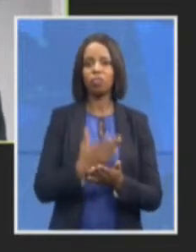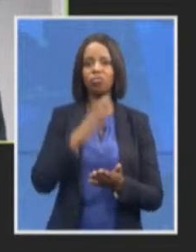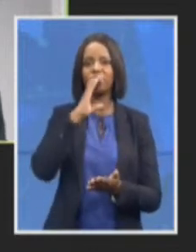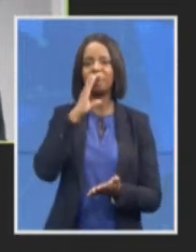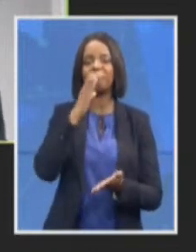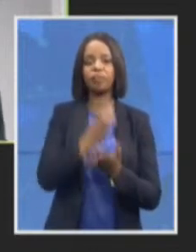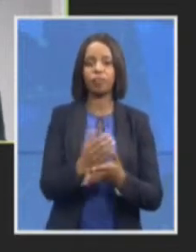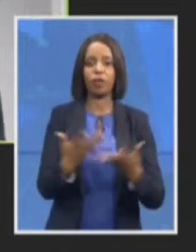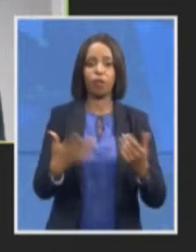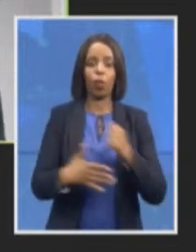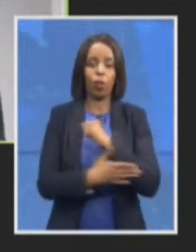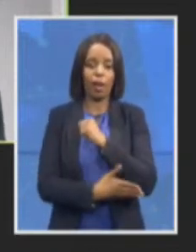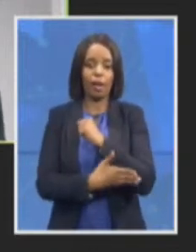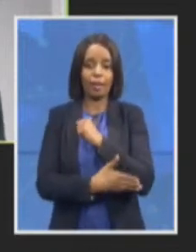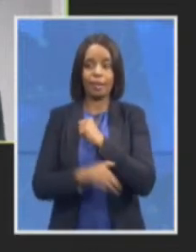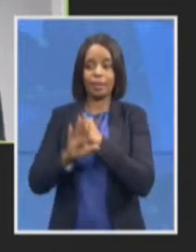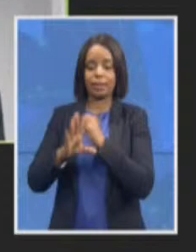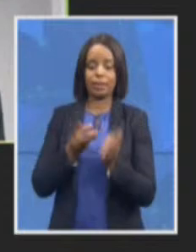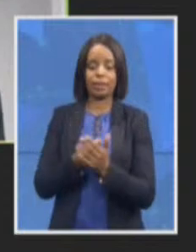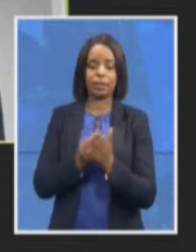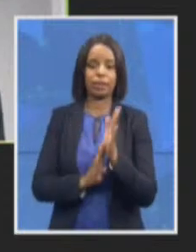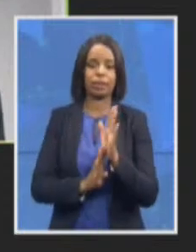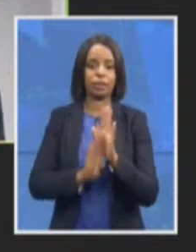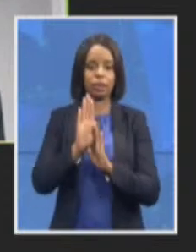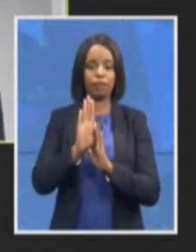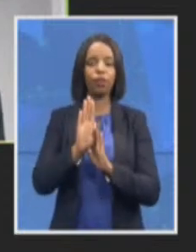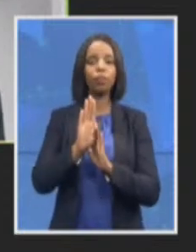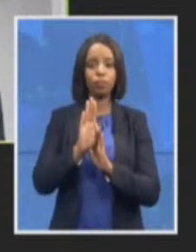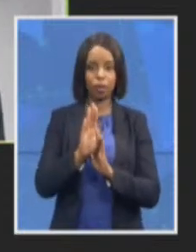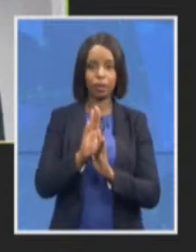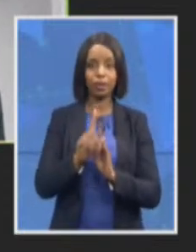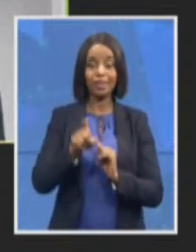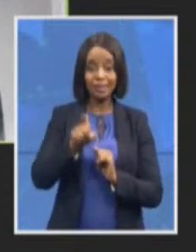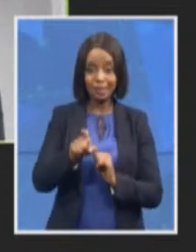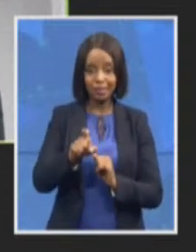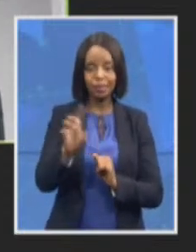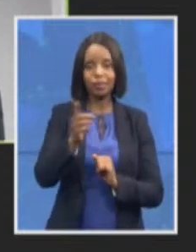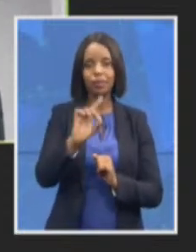faith in the rule of law and public trust in our institutions